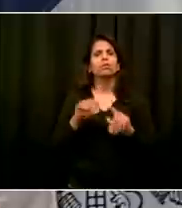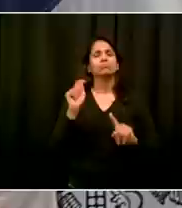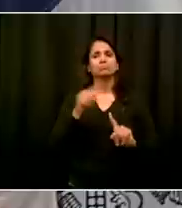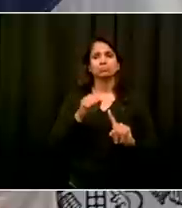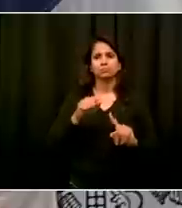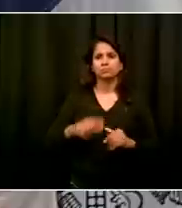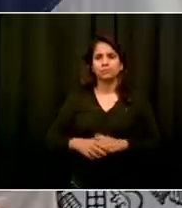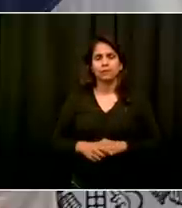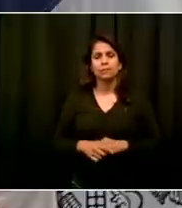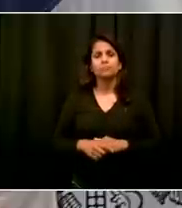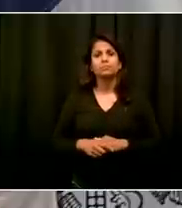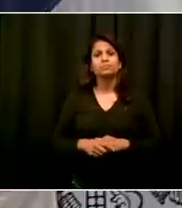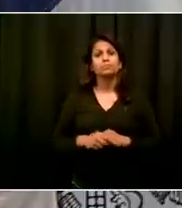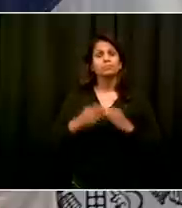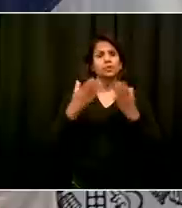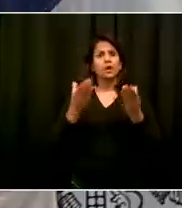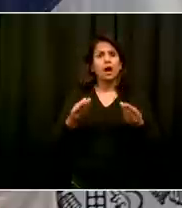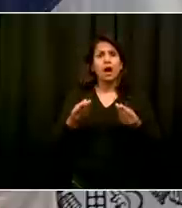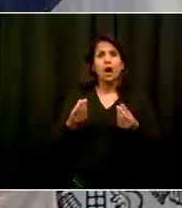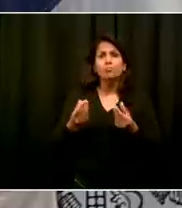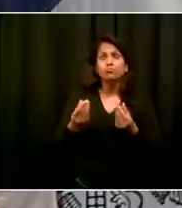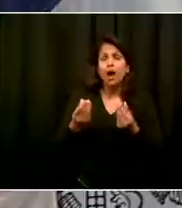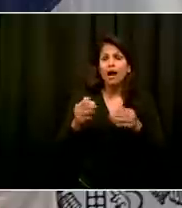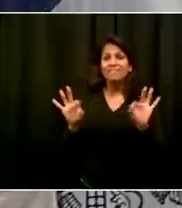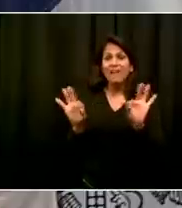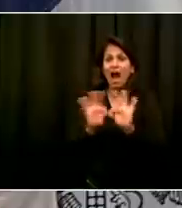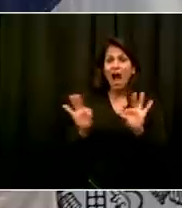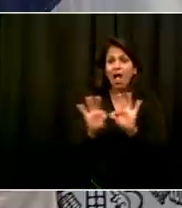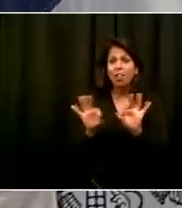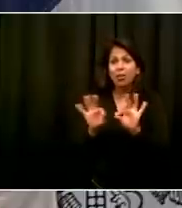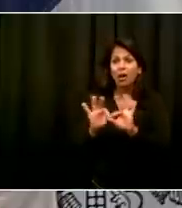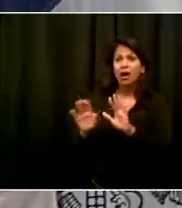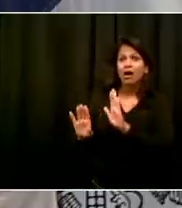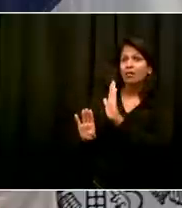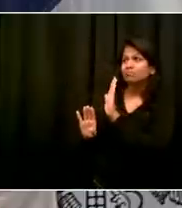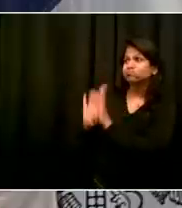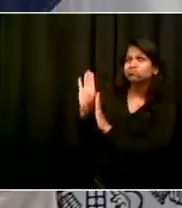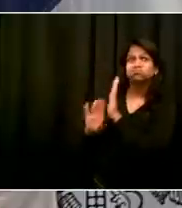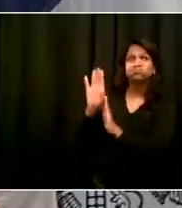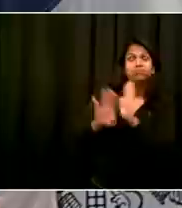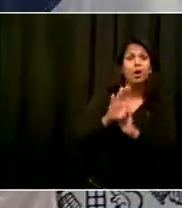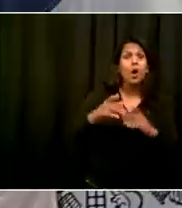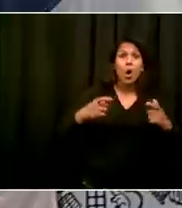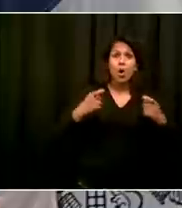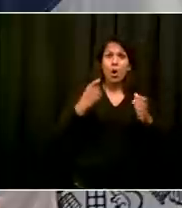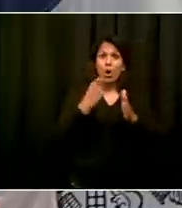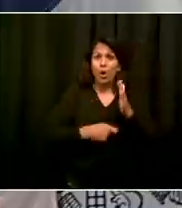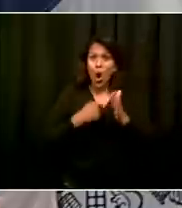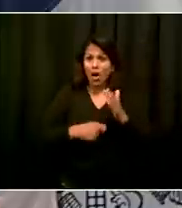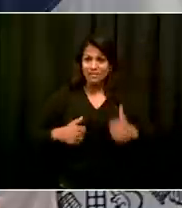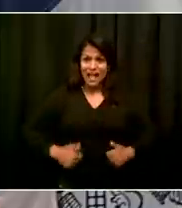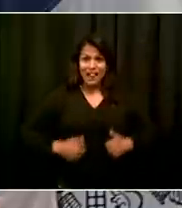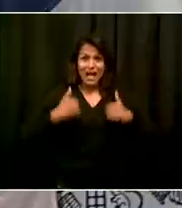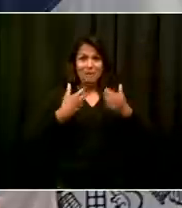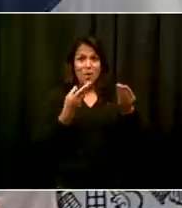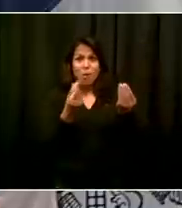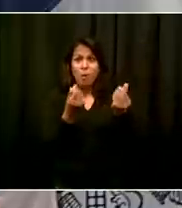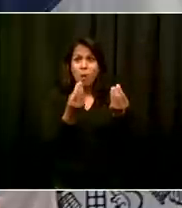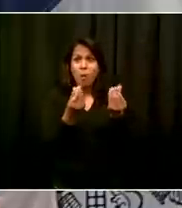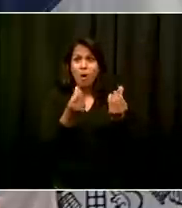and property values, I would not have believed you in 1991 if you told me that we would get upwards of 8.6 million people,